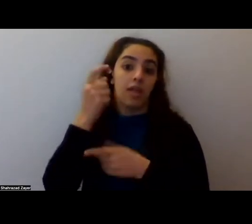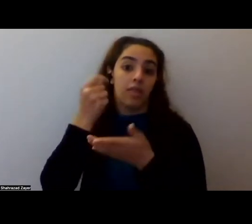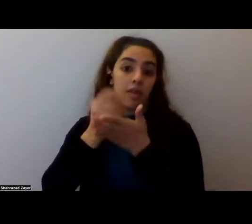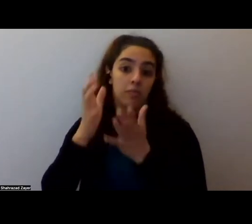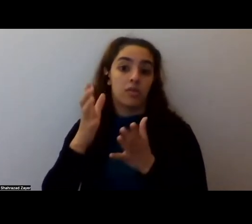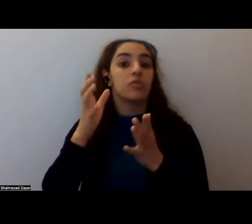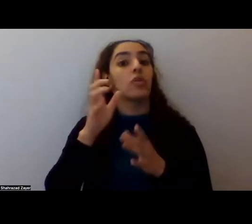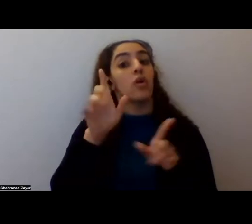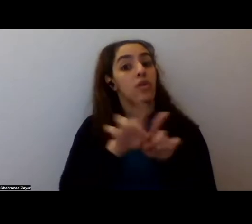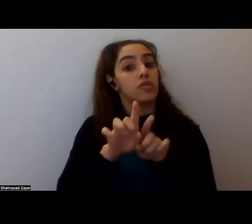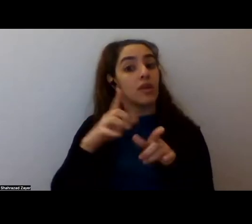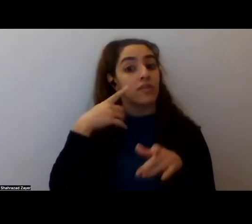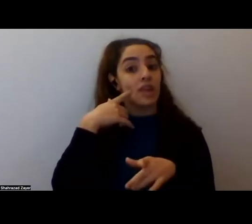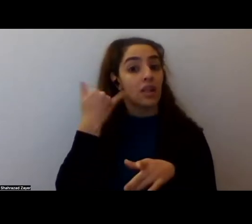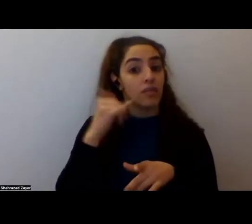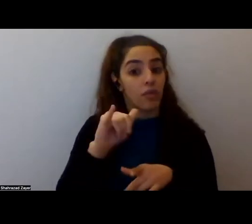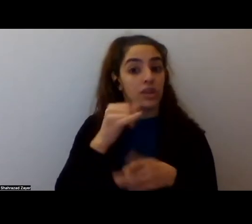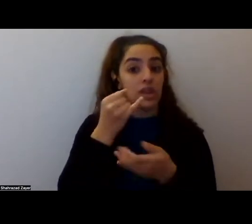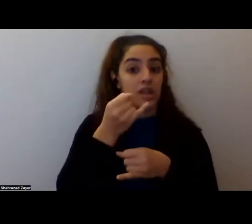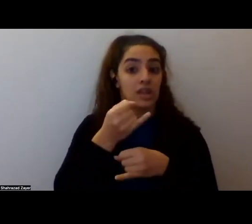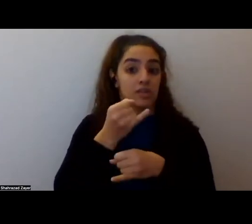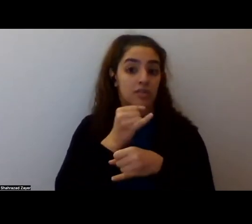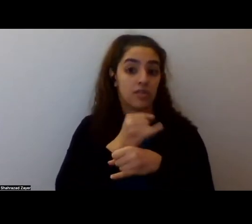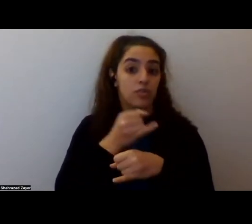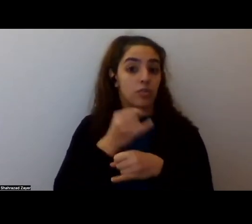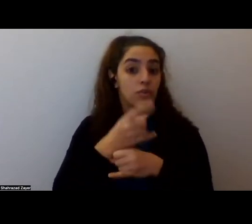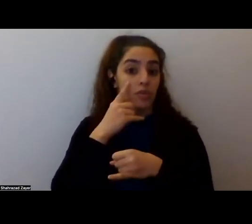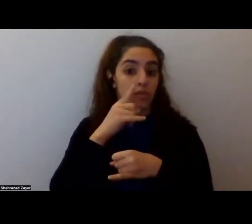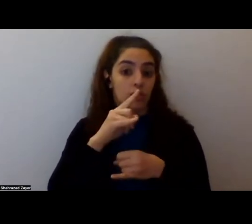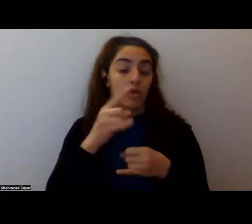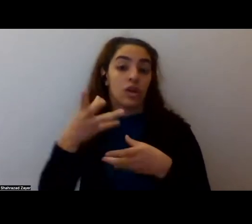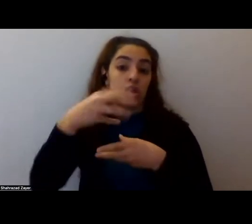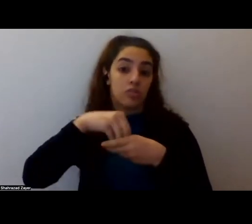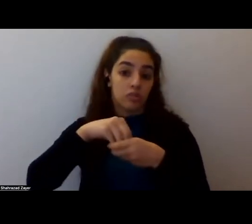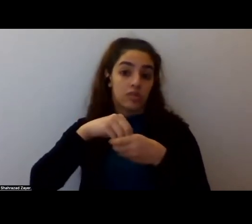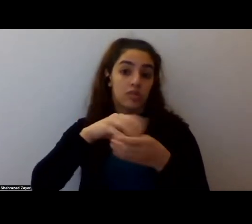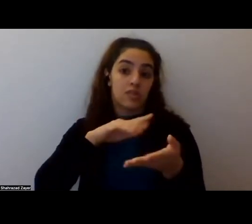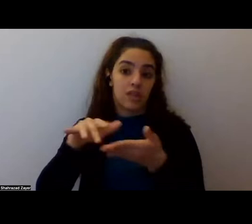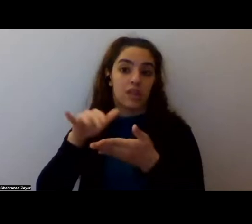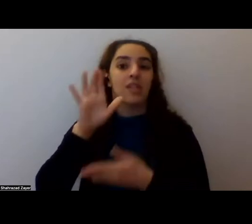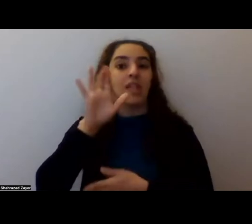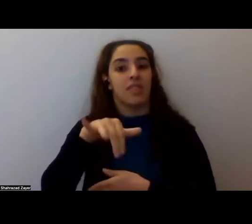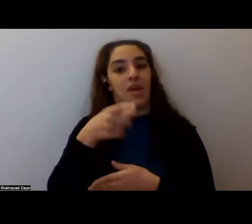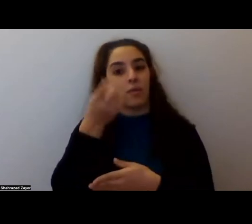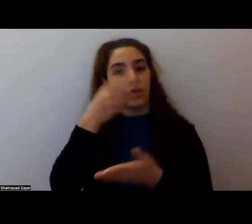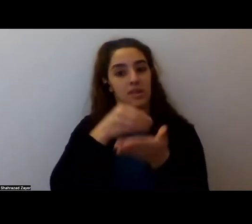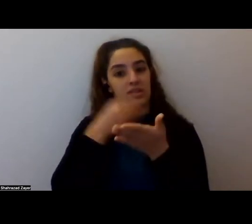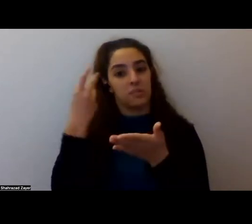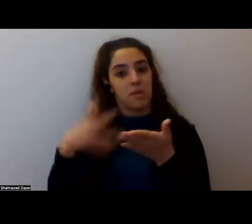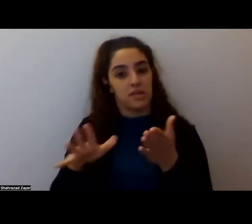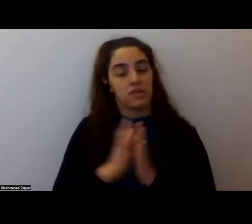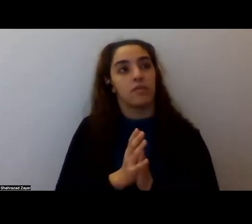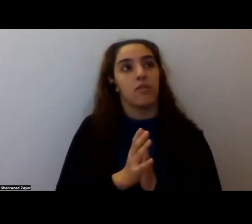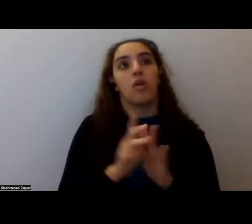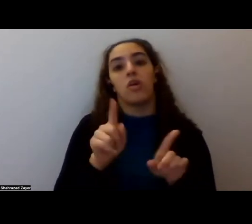um, which is CIIS, and they do a whole bunch of trainings. That one is very expensive. Um, there's also, um,